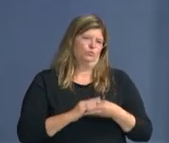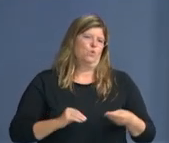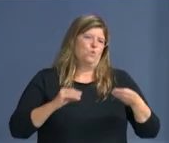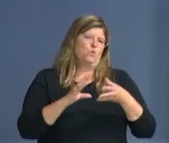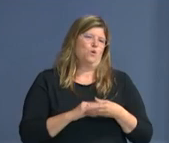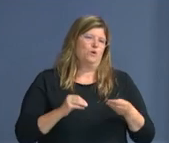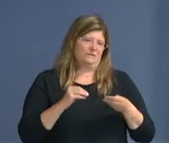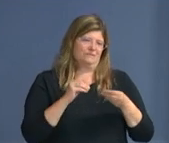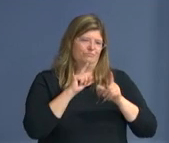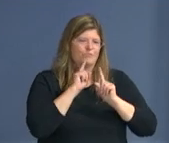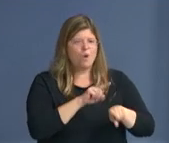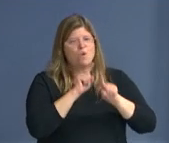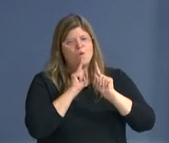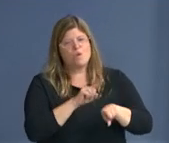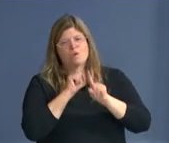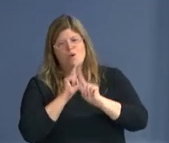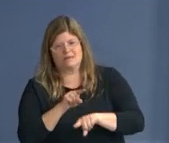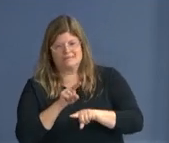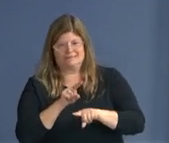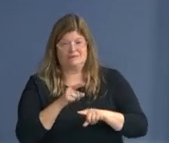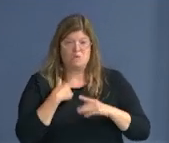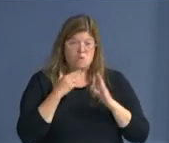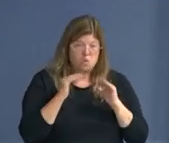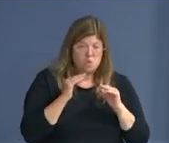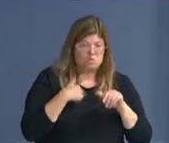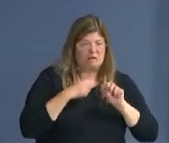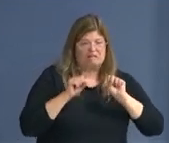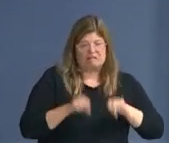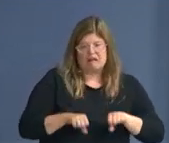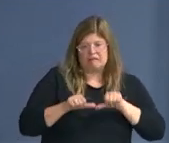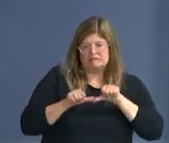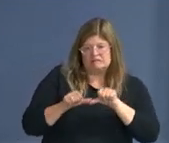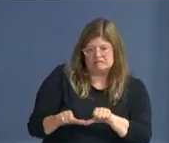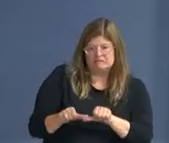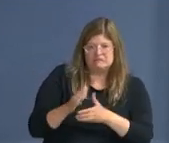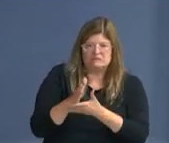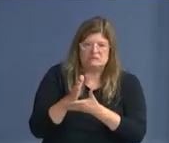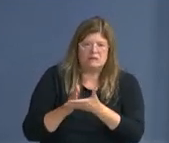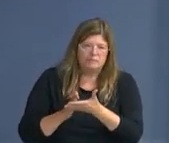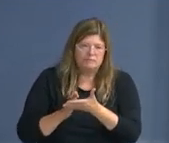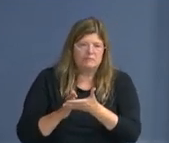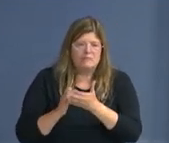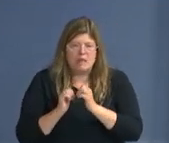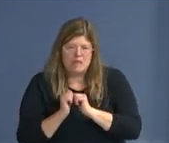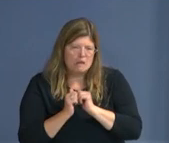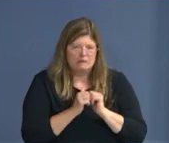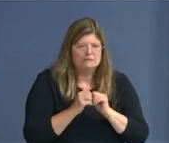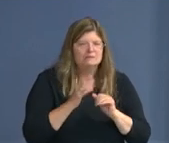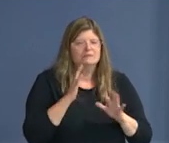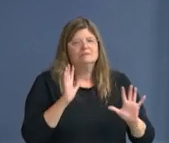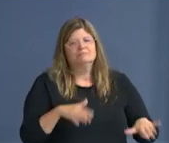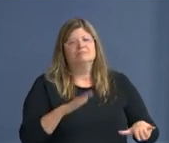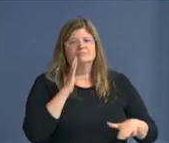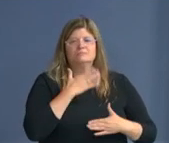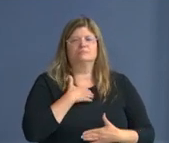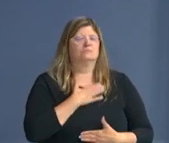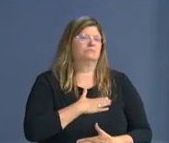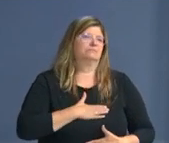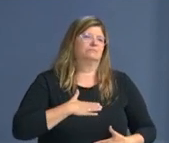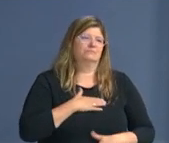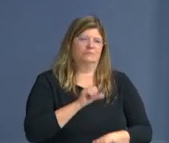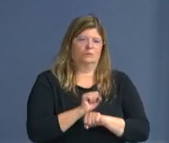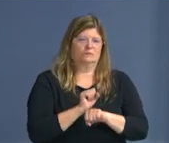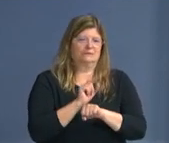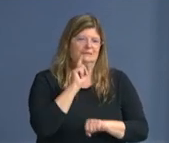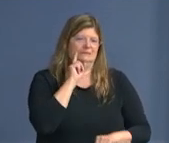continue doing that in some form or fashion. And, and believe me, it's been a pleasure working in the city and, uh, covering the news